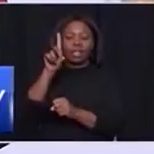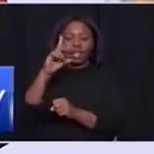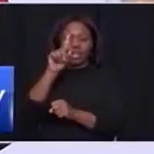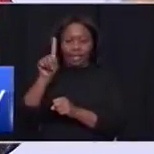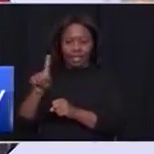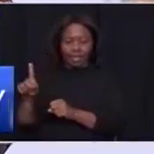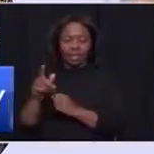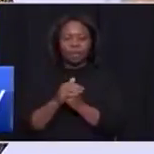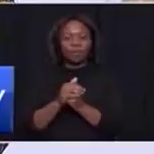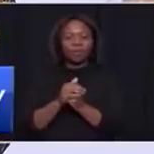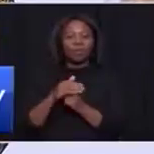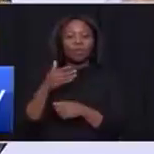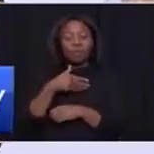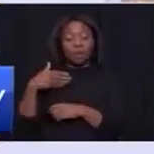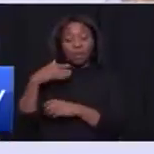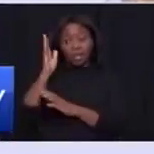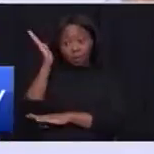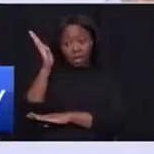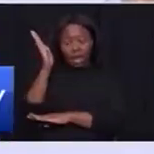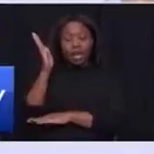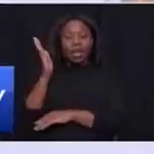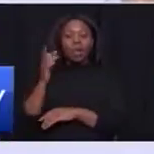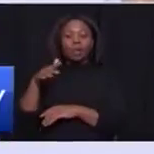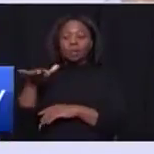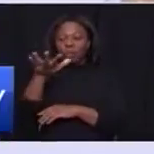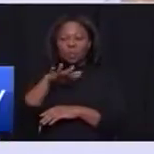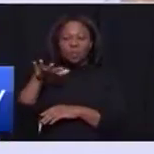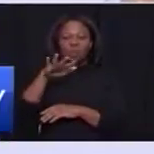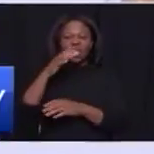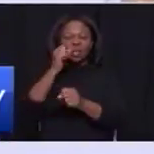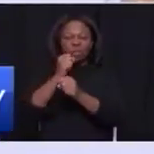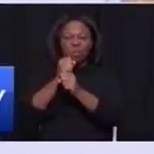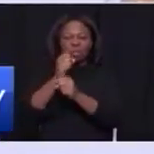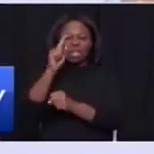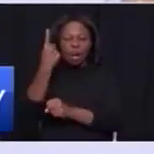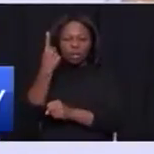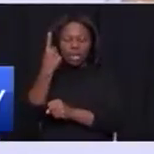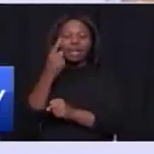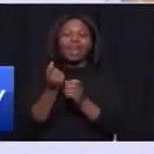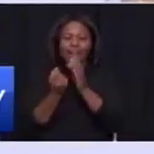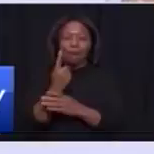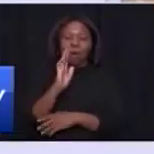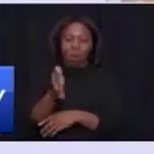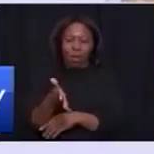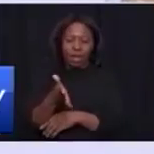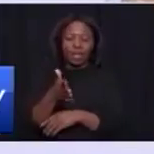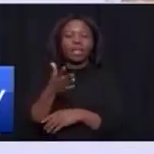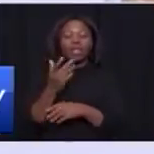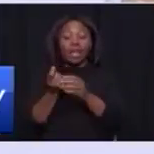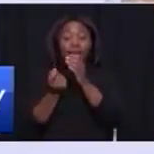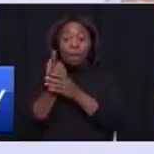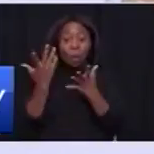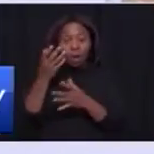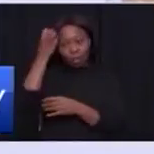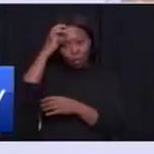So, Madam Speaker, the rollout of special economic zones in Gauteng will happen. It will happen in